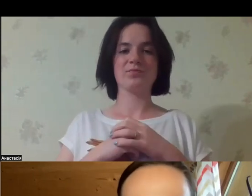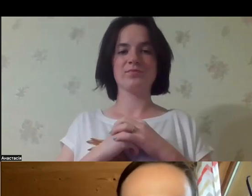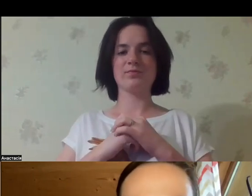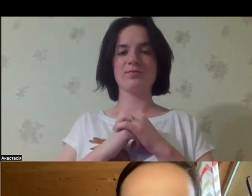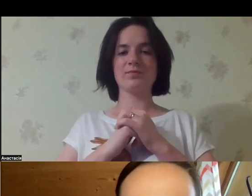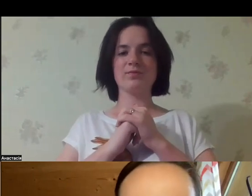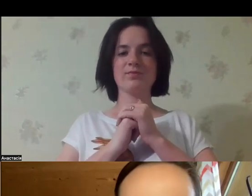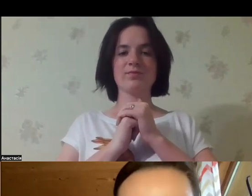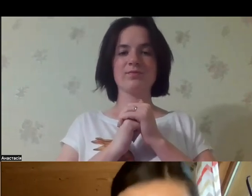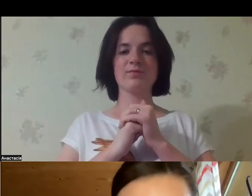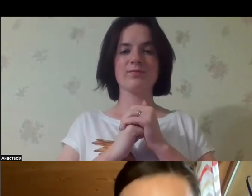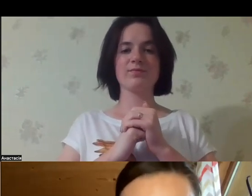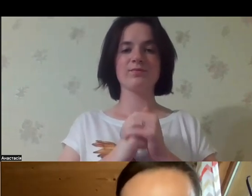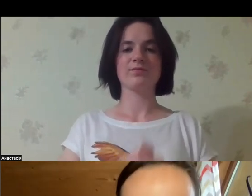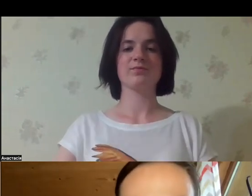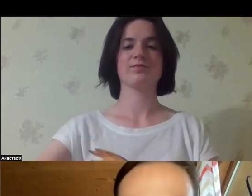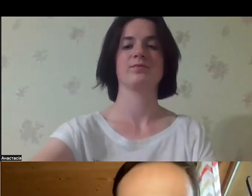very important conclusion.